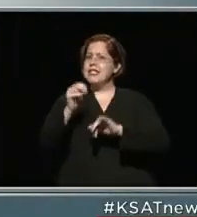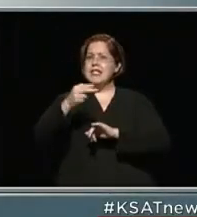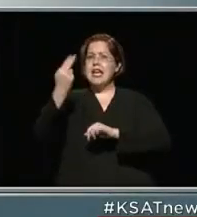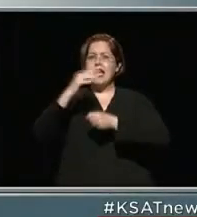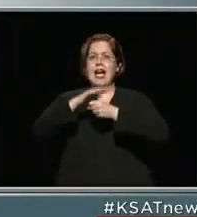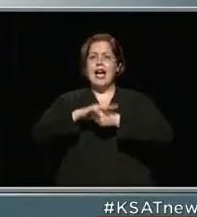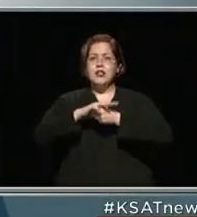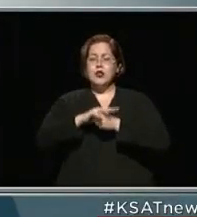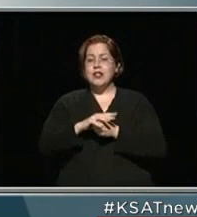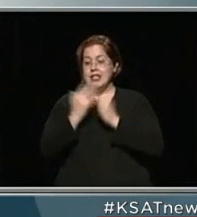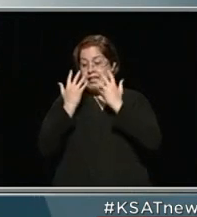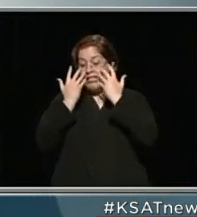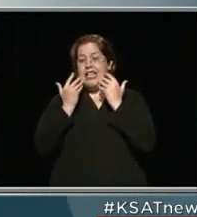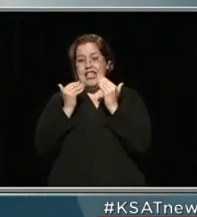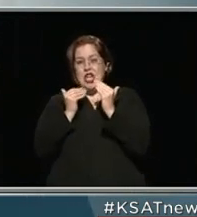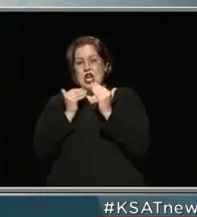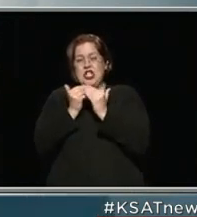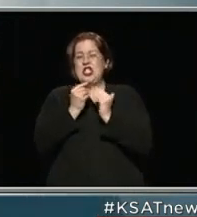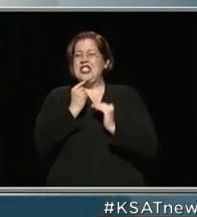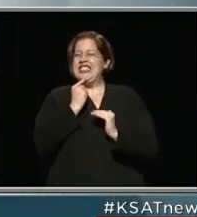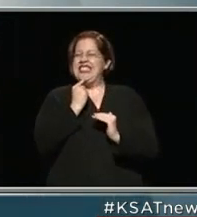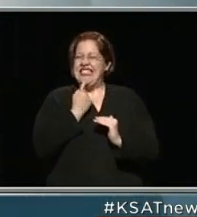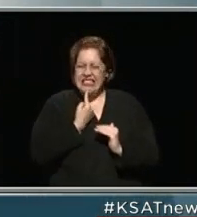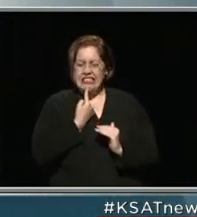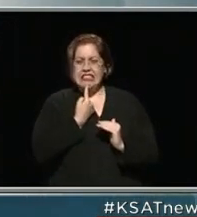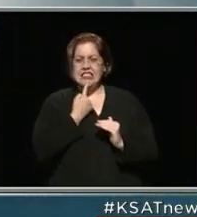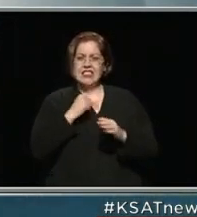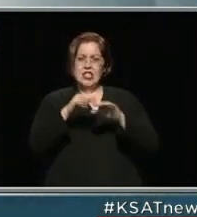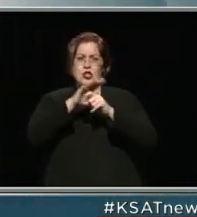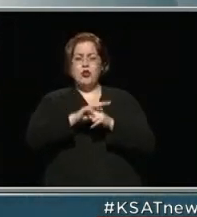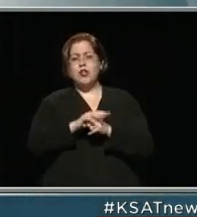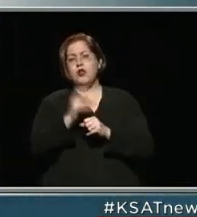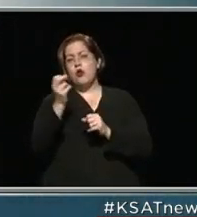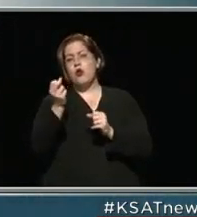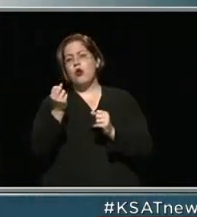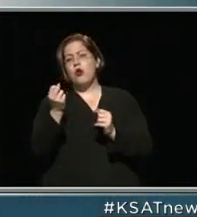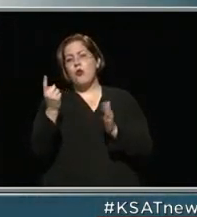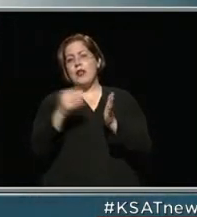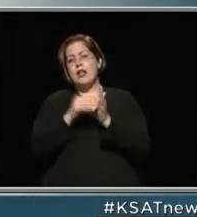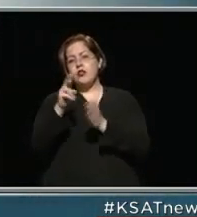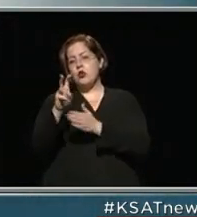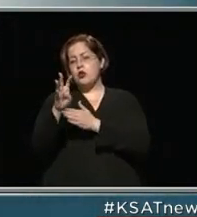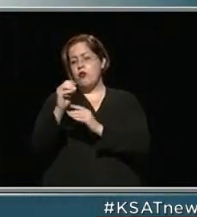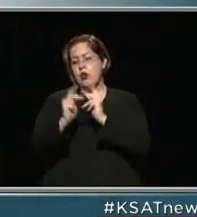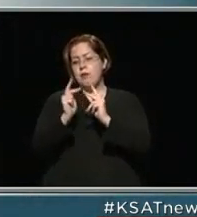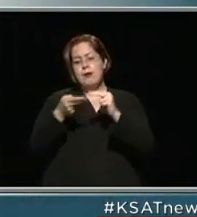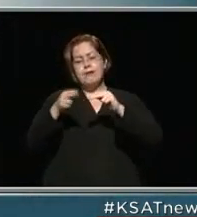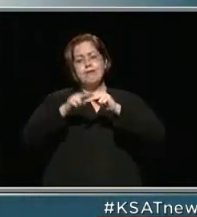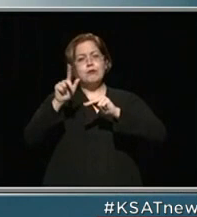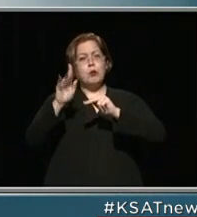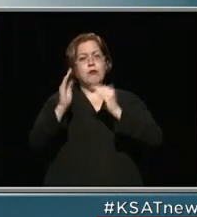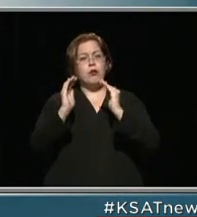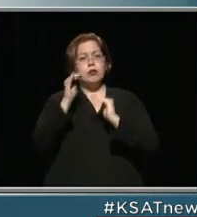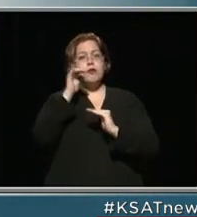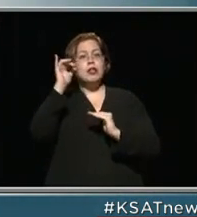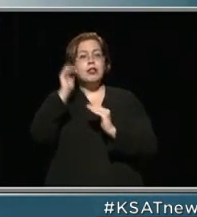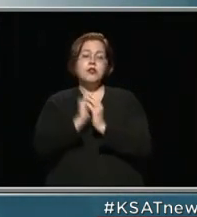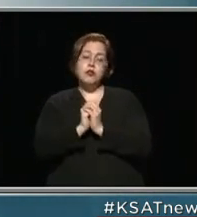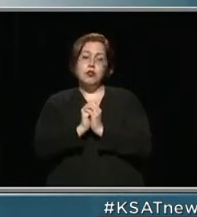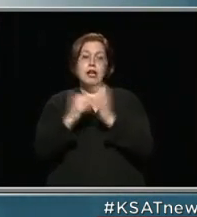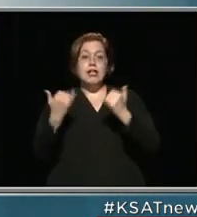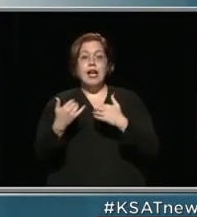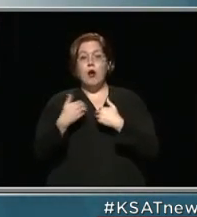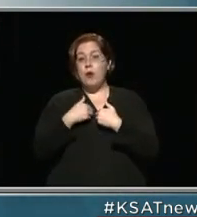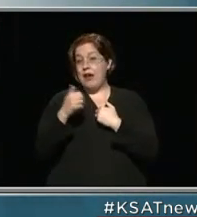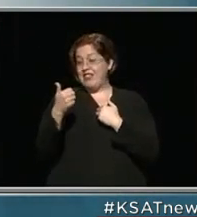stress, and unfortunately they are nearing severe stress, with 1,240 people in the hospital tonight, up 24 from yesterday. We now